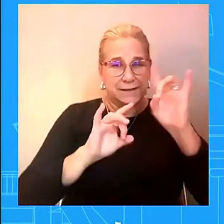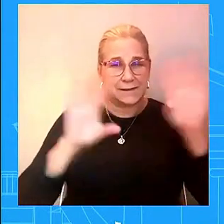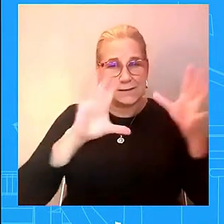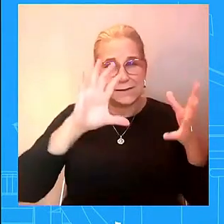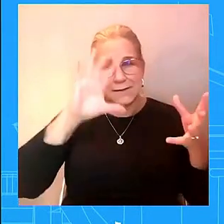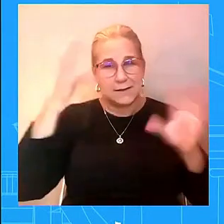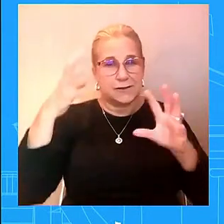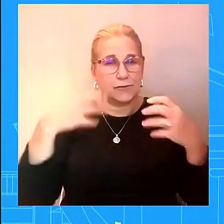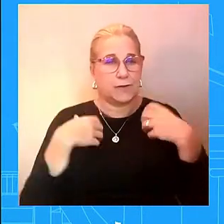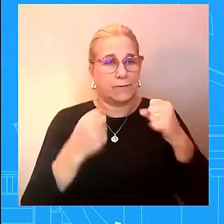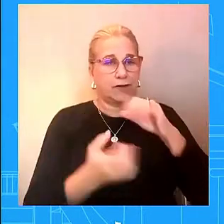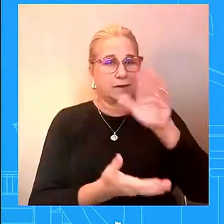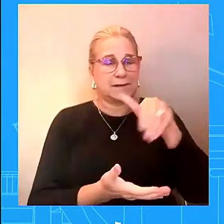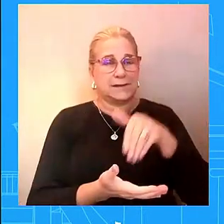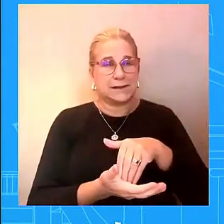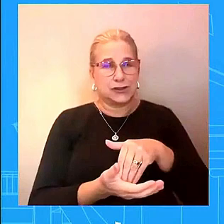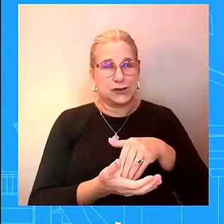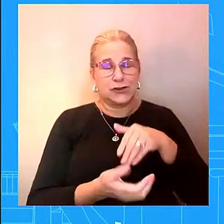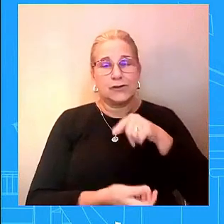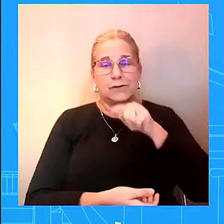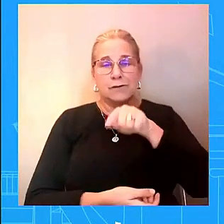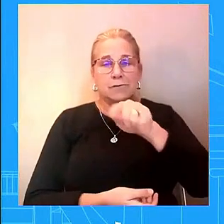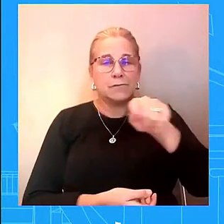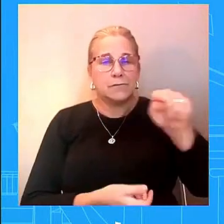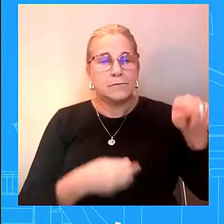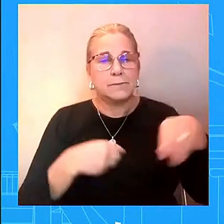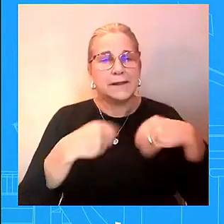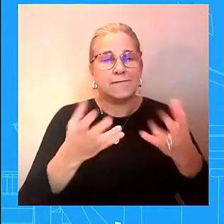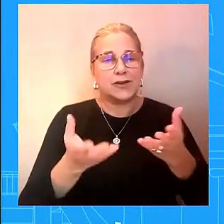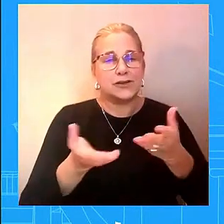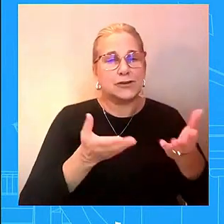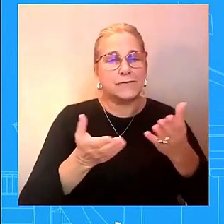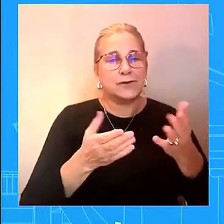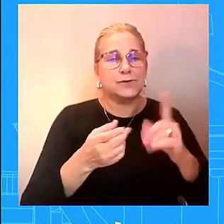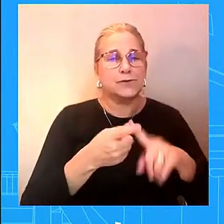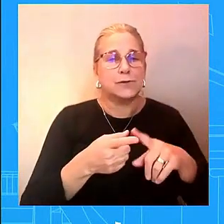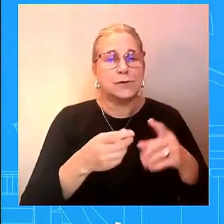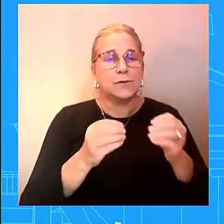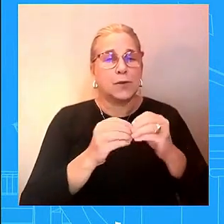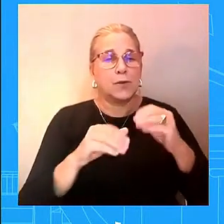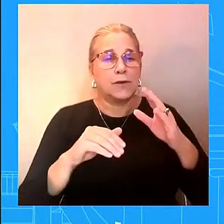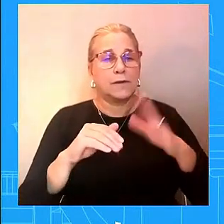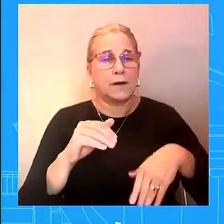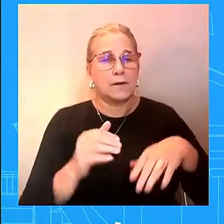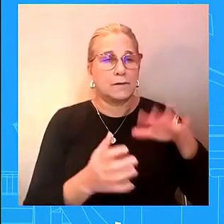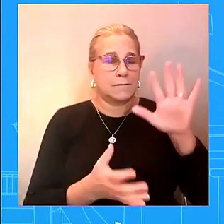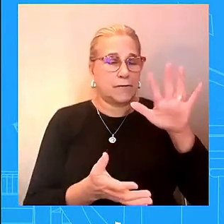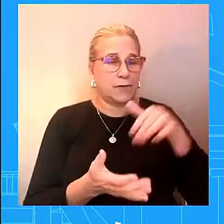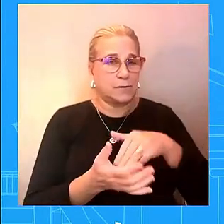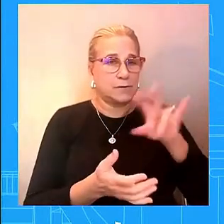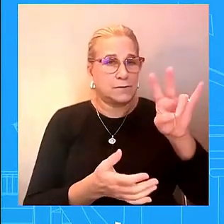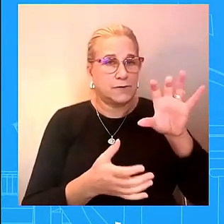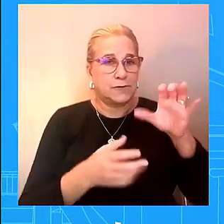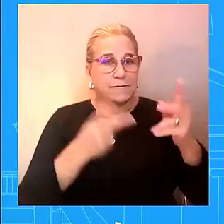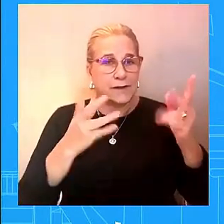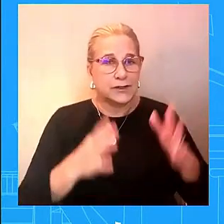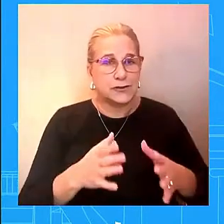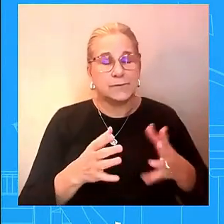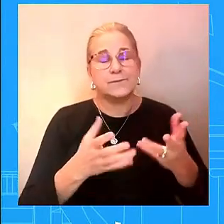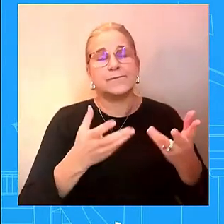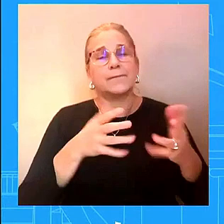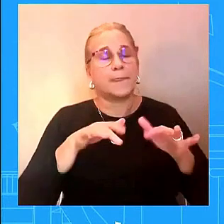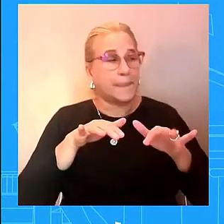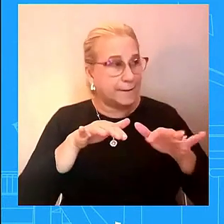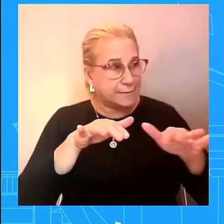more than 5 700 visitors and power has been restored to 99 percent of impacted north carolina customers